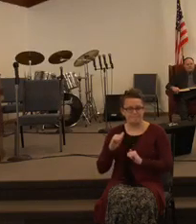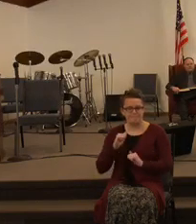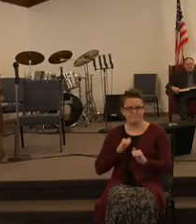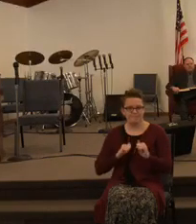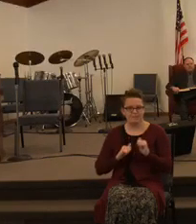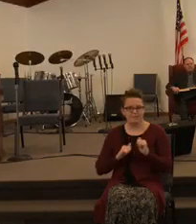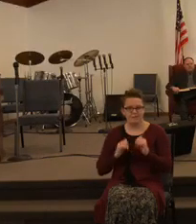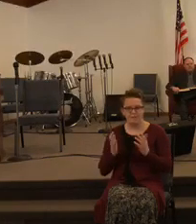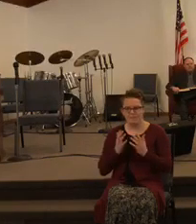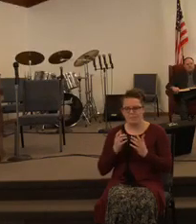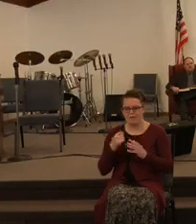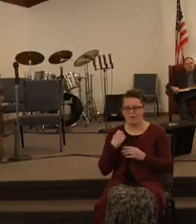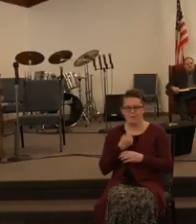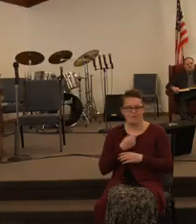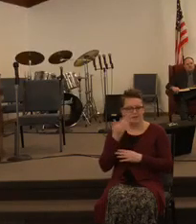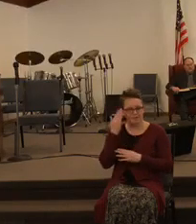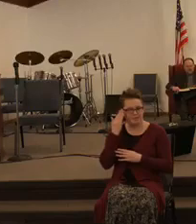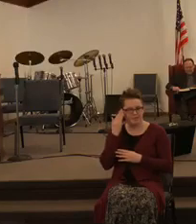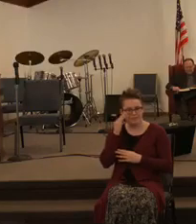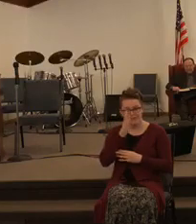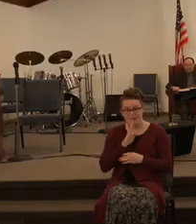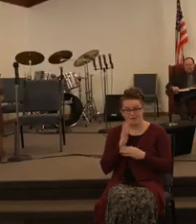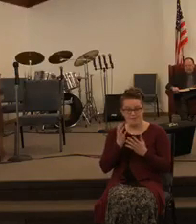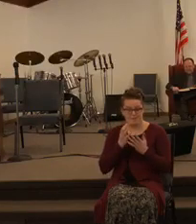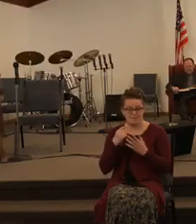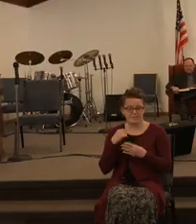upon what we know God wants in our life